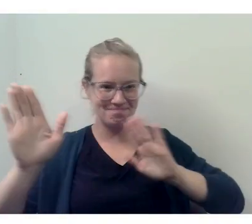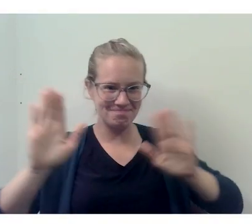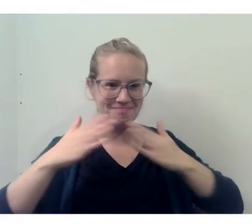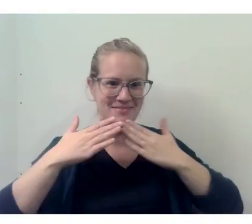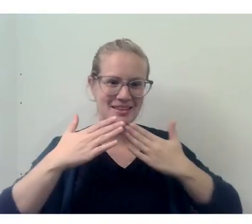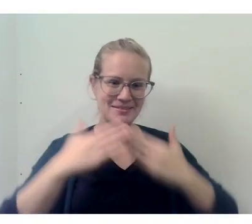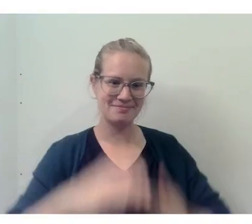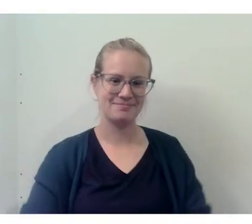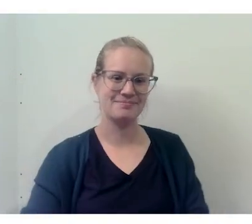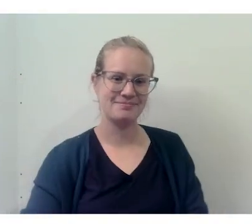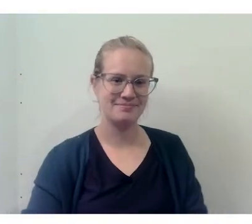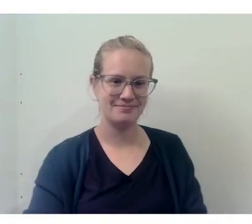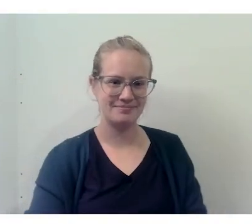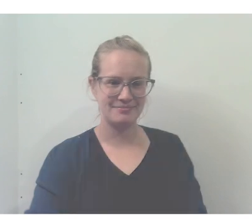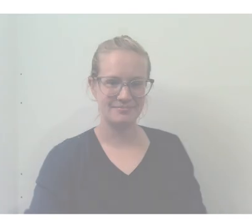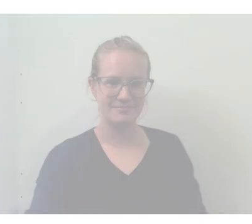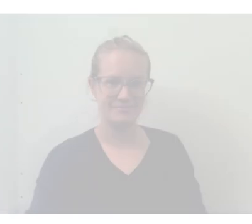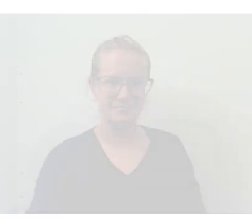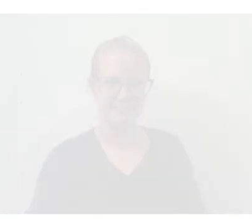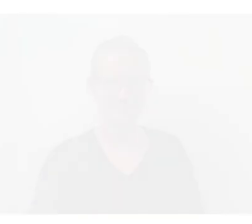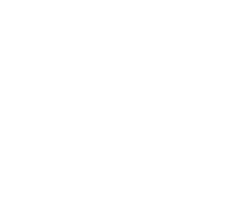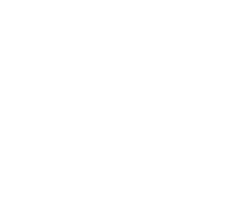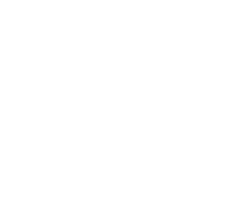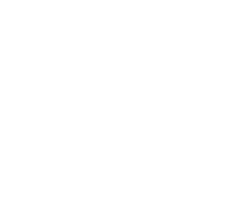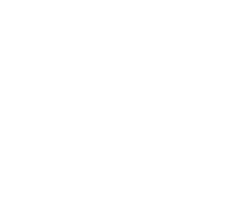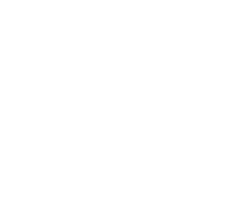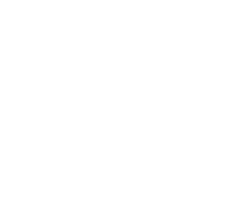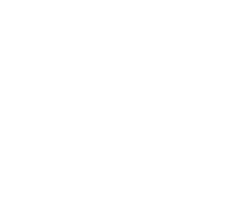you. Thank you.